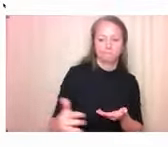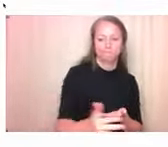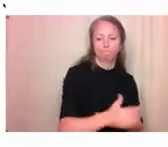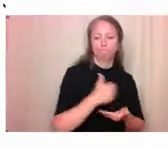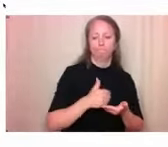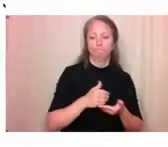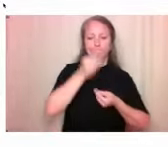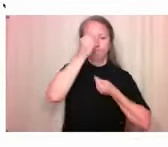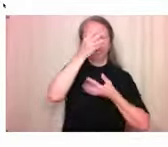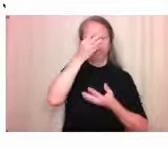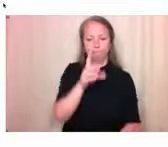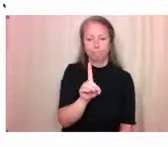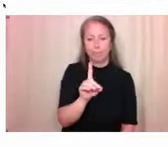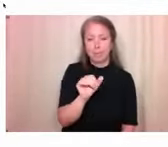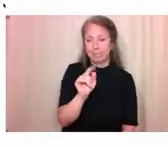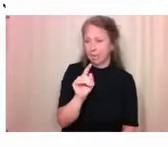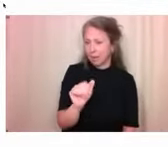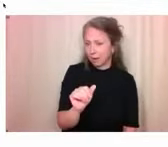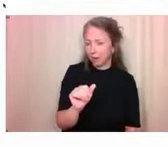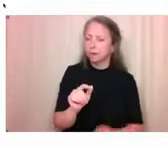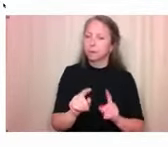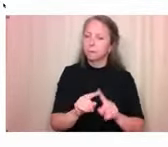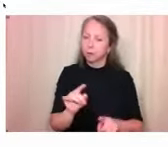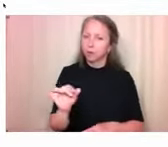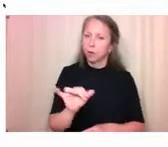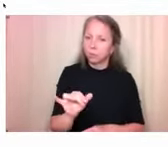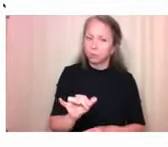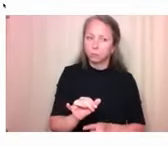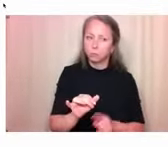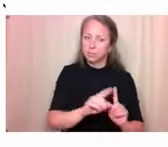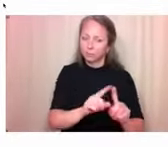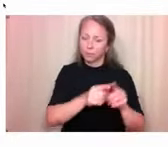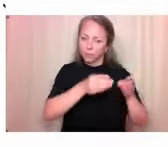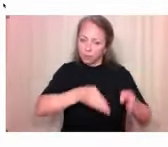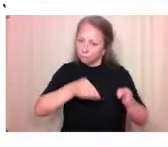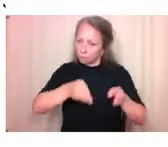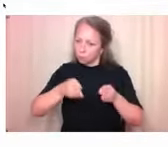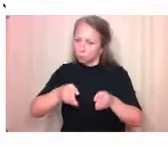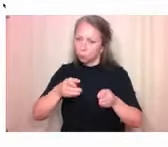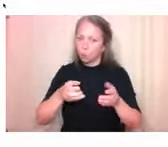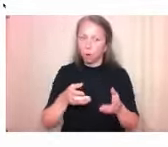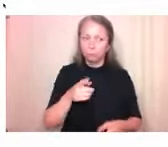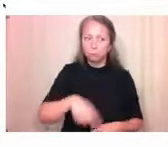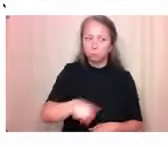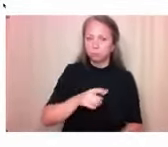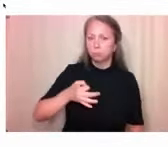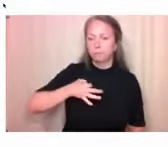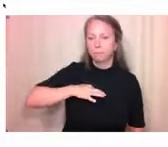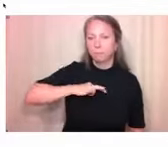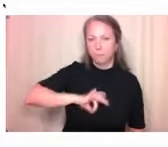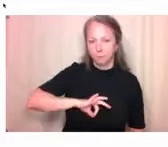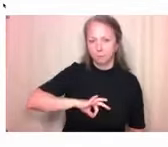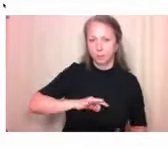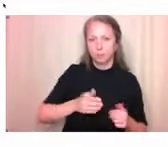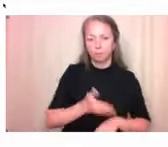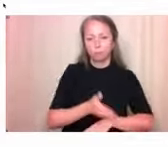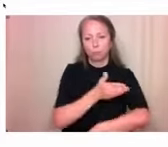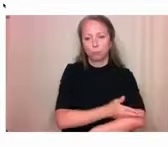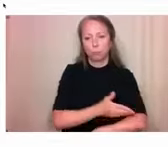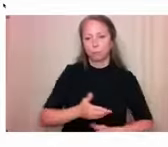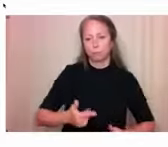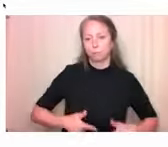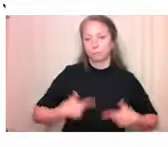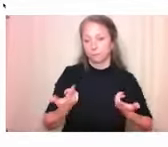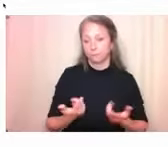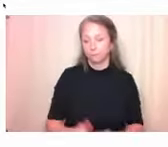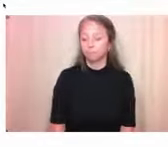be widely shared to assist individuals and share knowledge between communities. So with that,